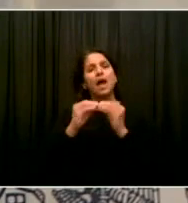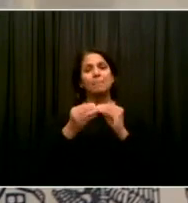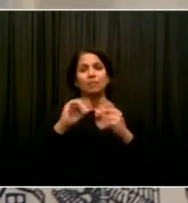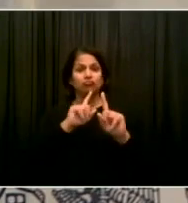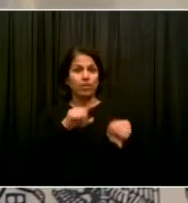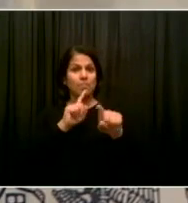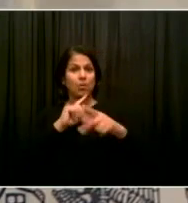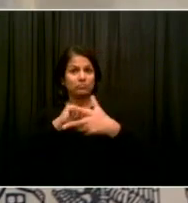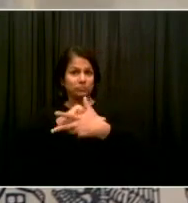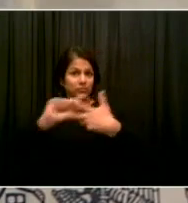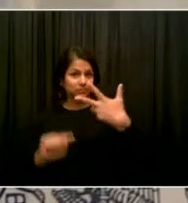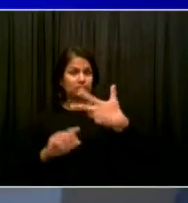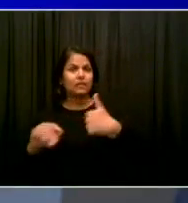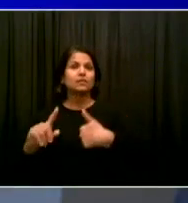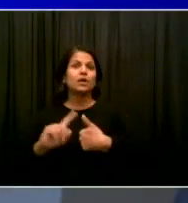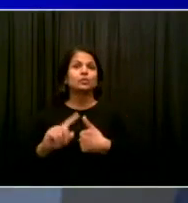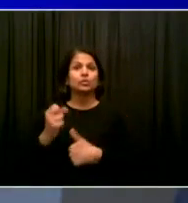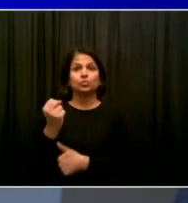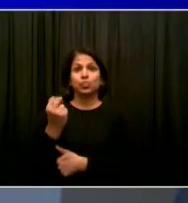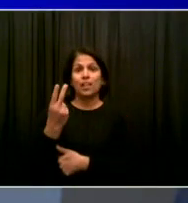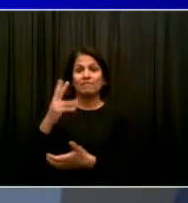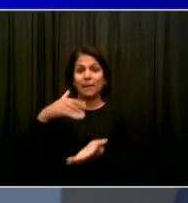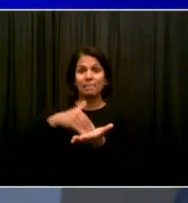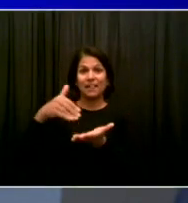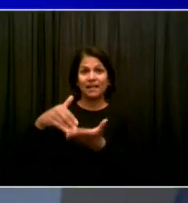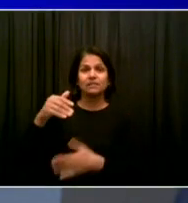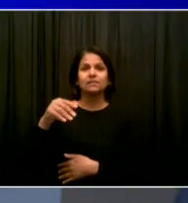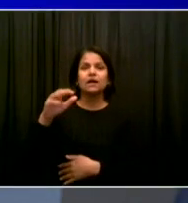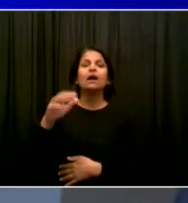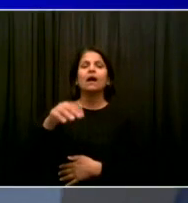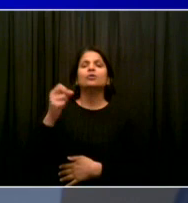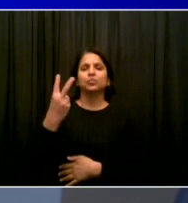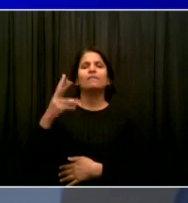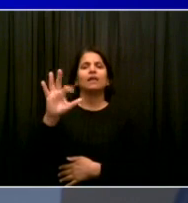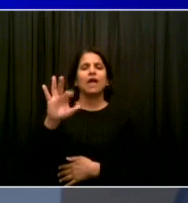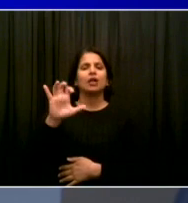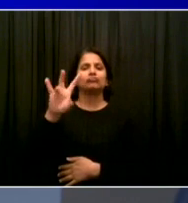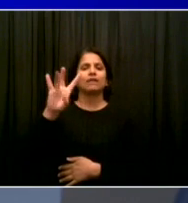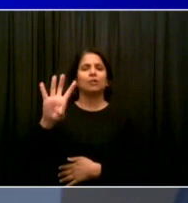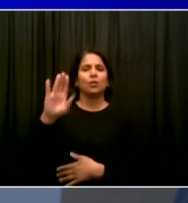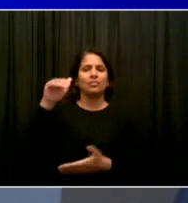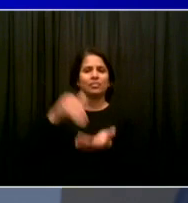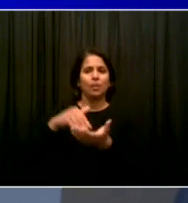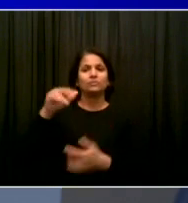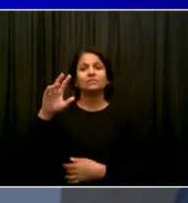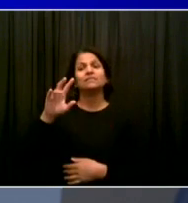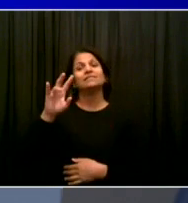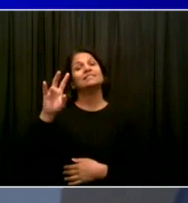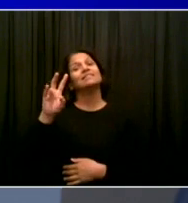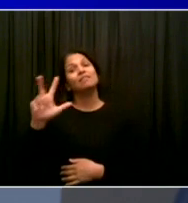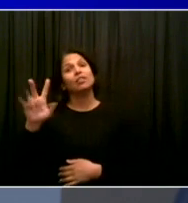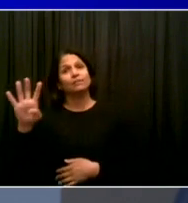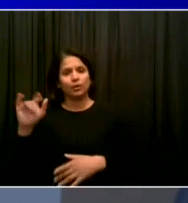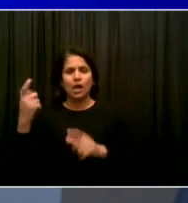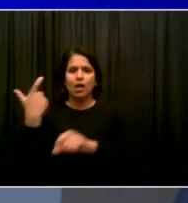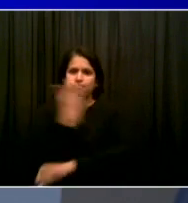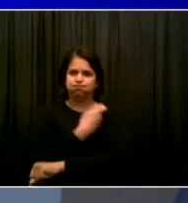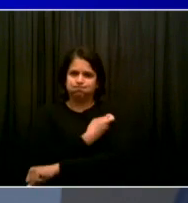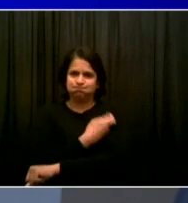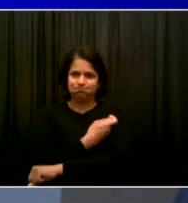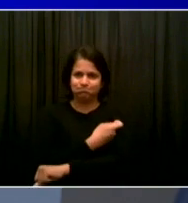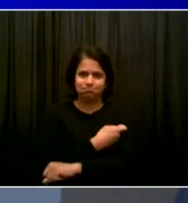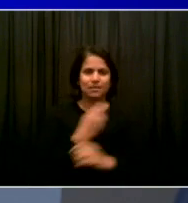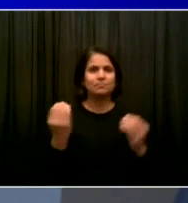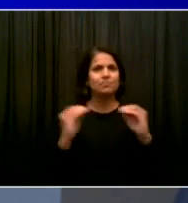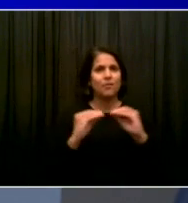,974,734 doses to date administered. And we expect a lot more. Again, people getting out there getting those